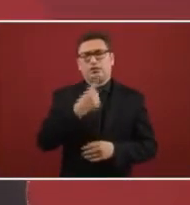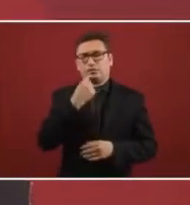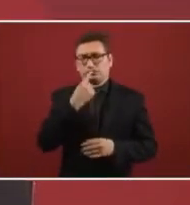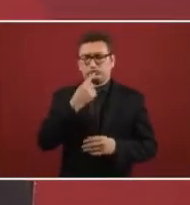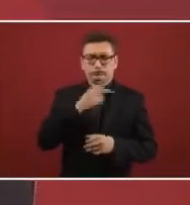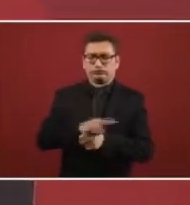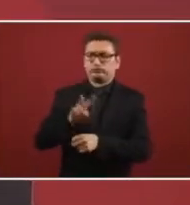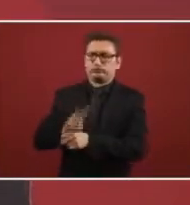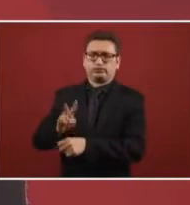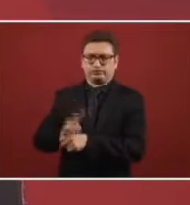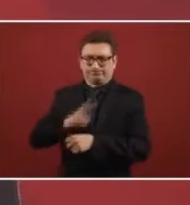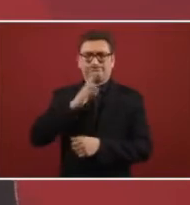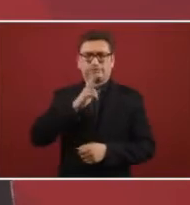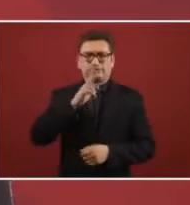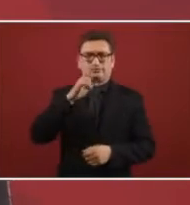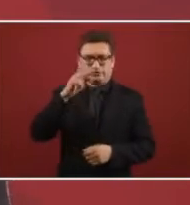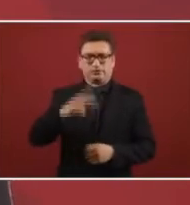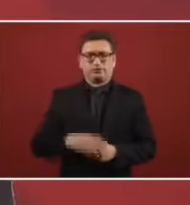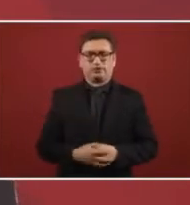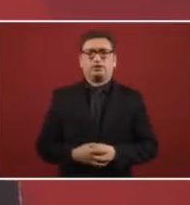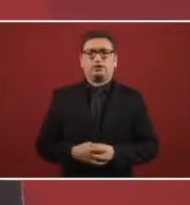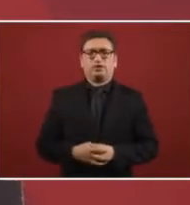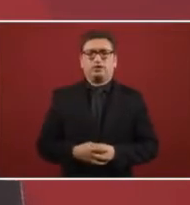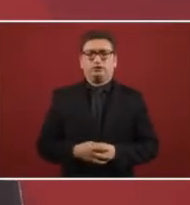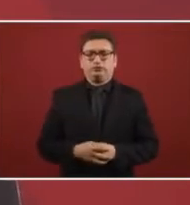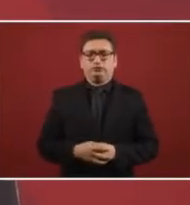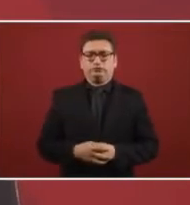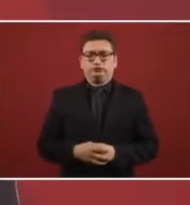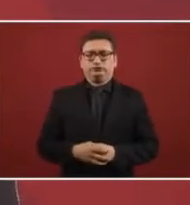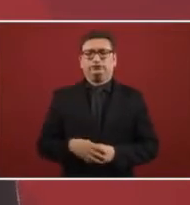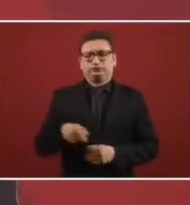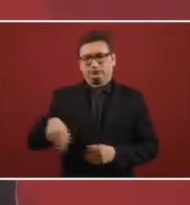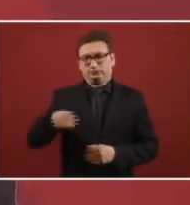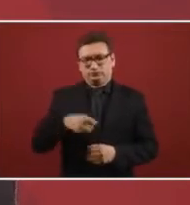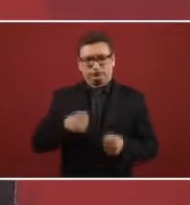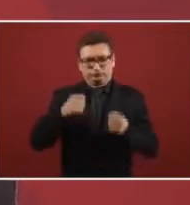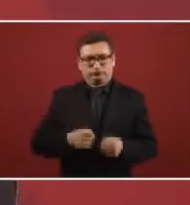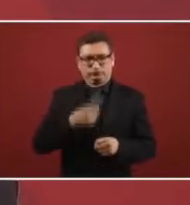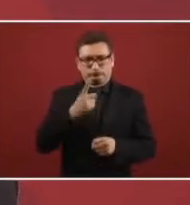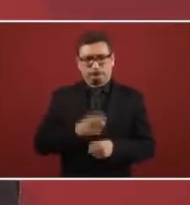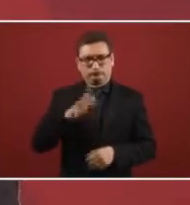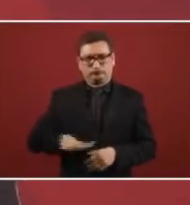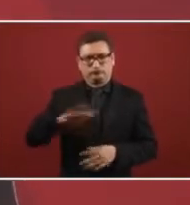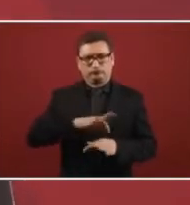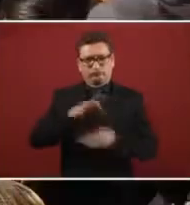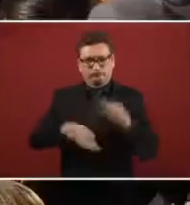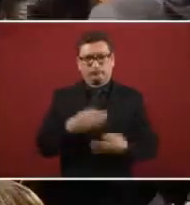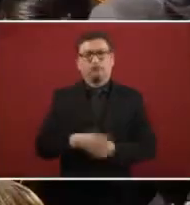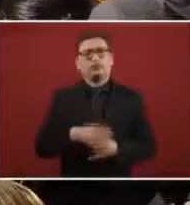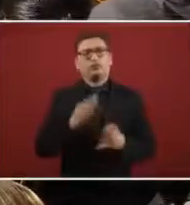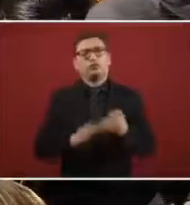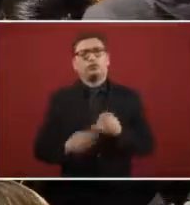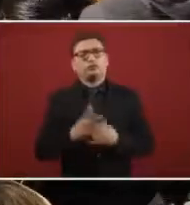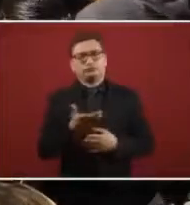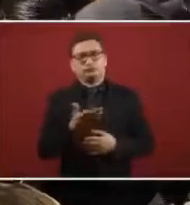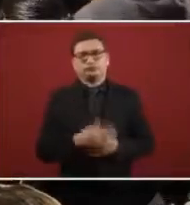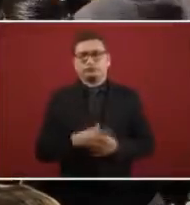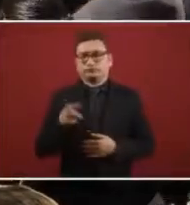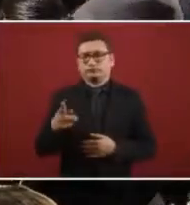vigilance and the police should become more vigilant and to guarantee public security.